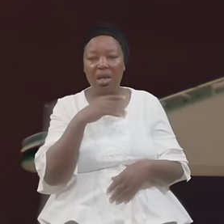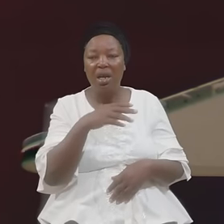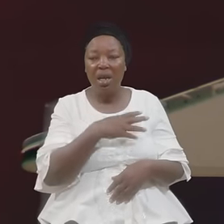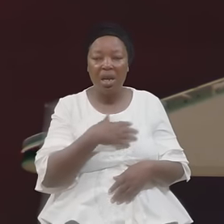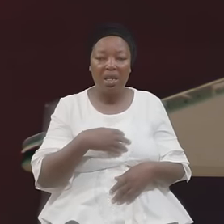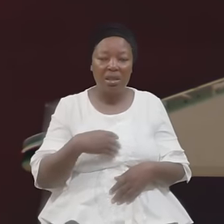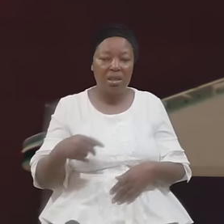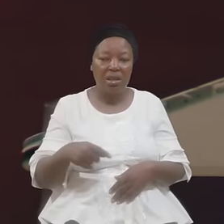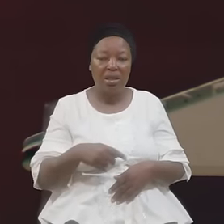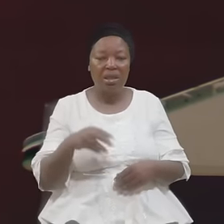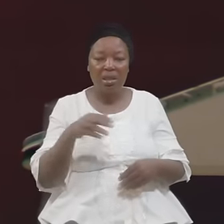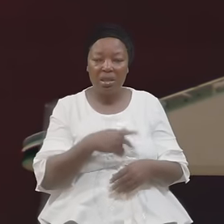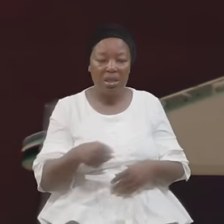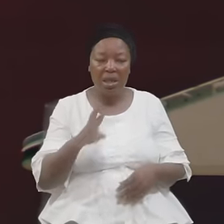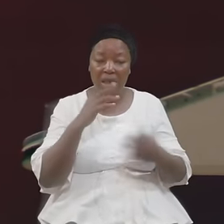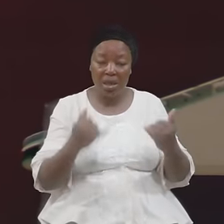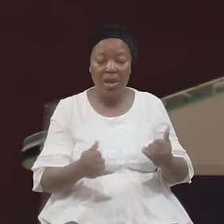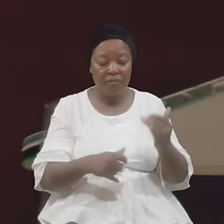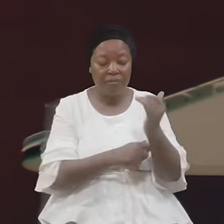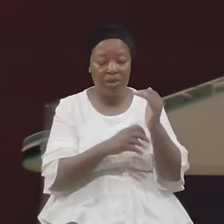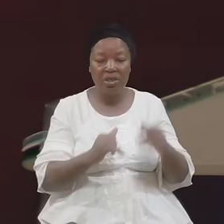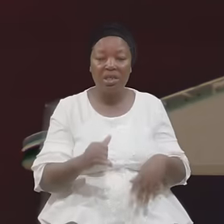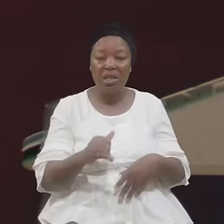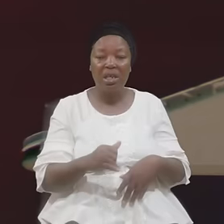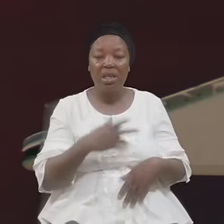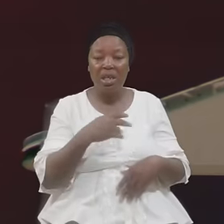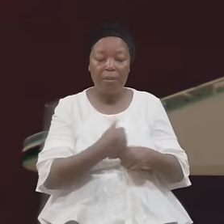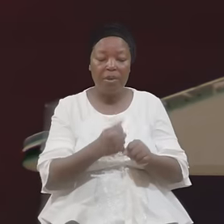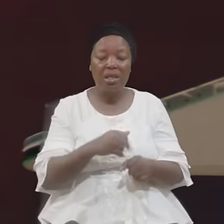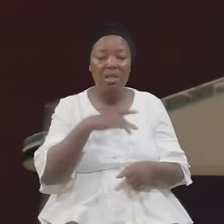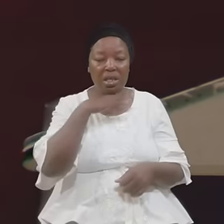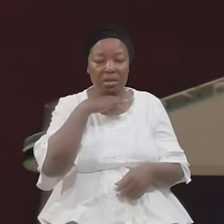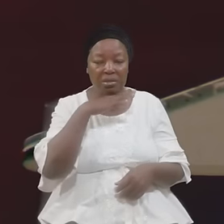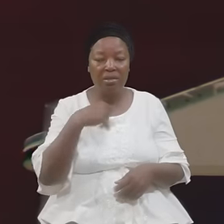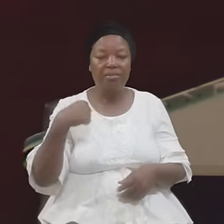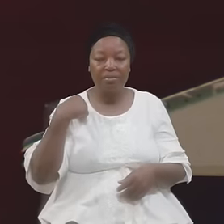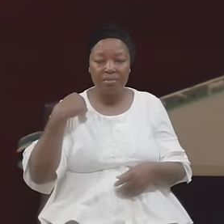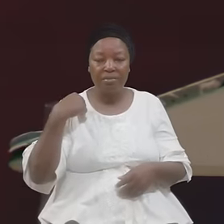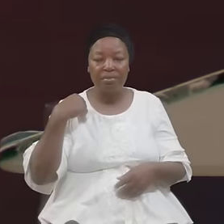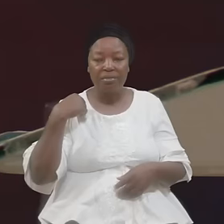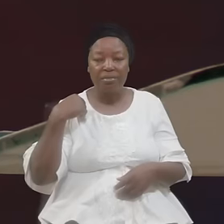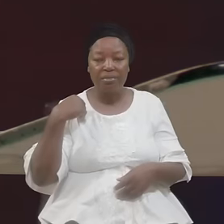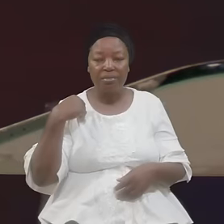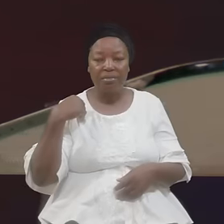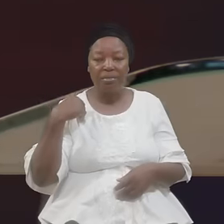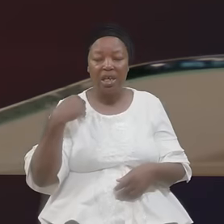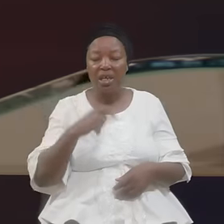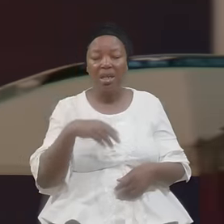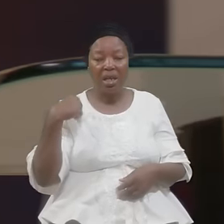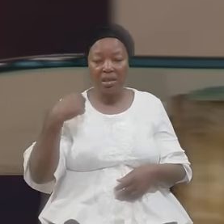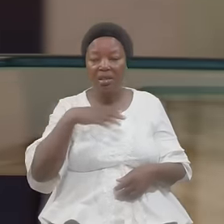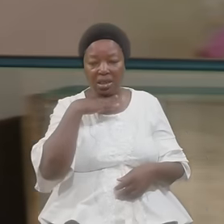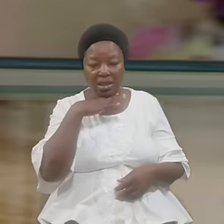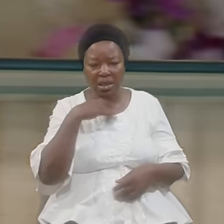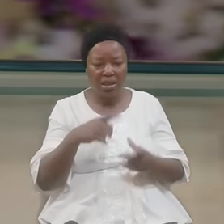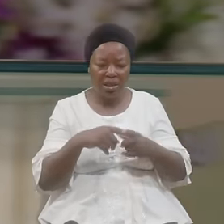Have Fleshly Defiled Their Gamets Now Levite Levite Levite